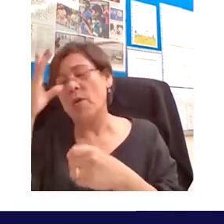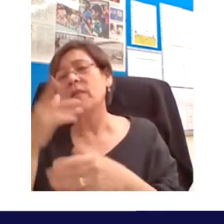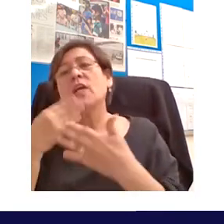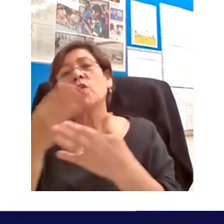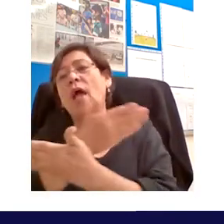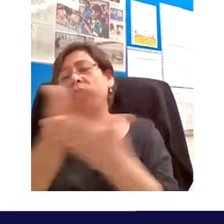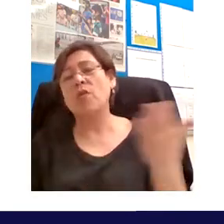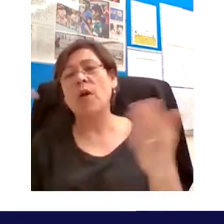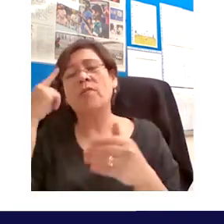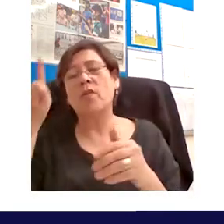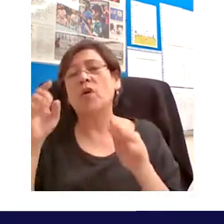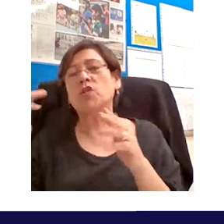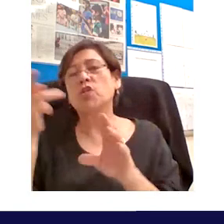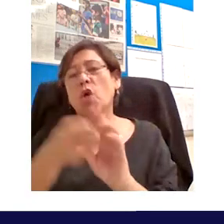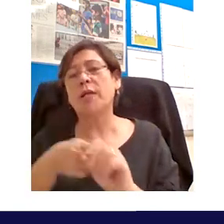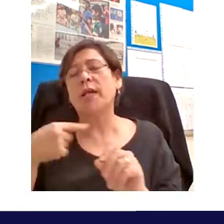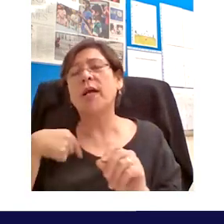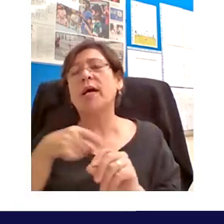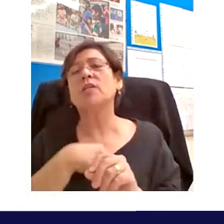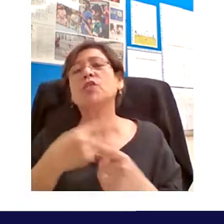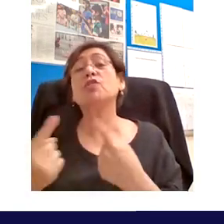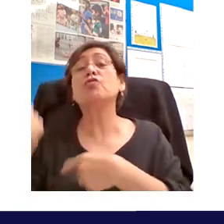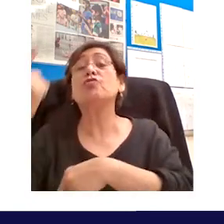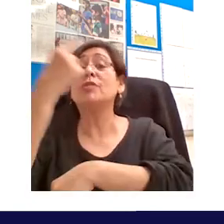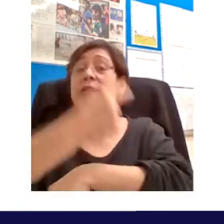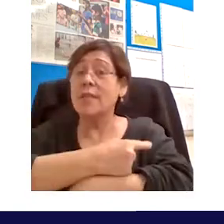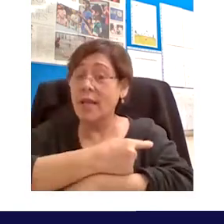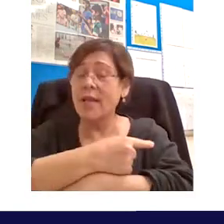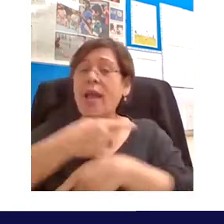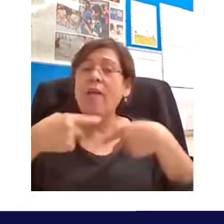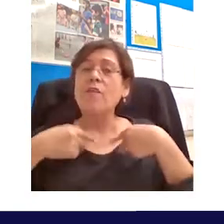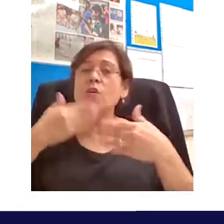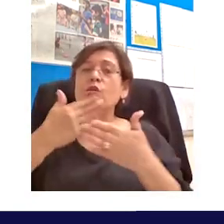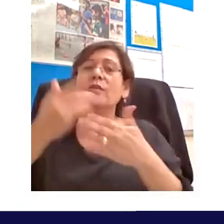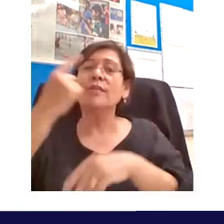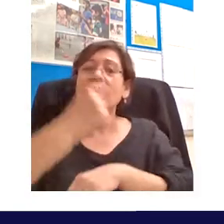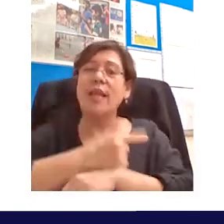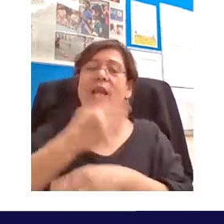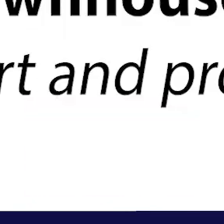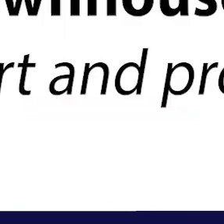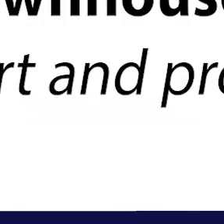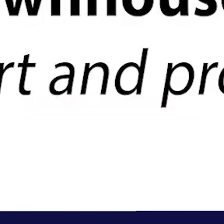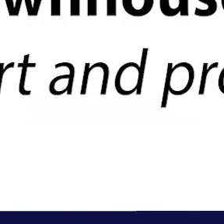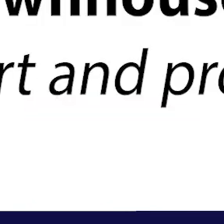joining us today thank have a good day and have a good evening everybody thank you